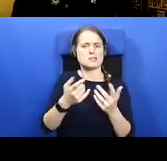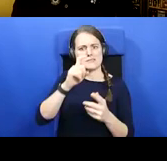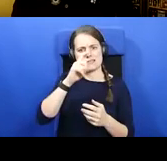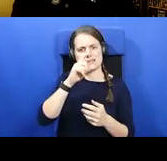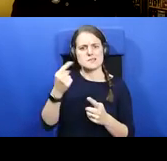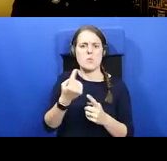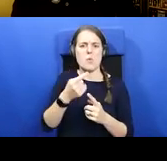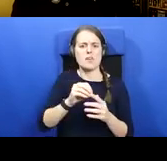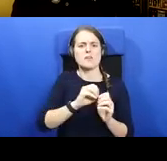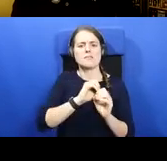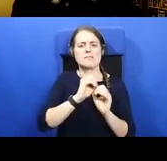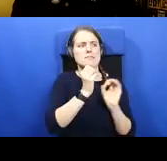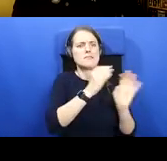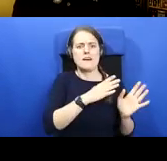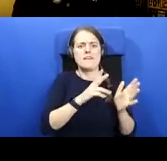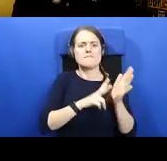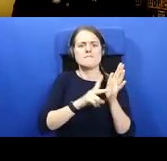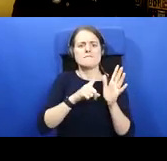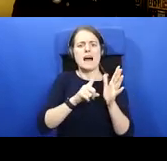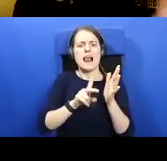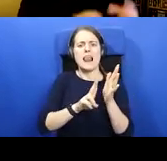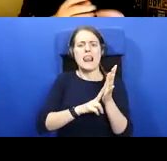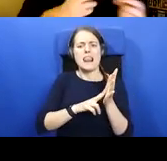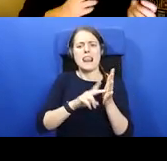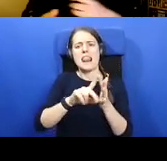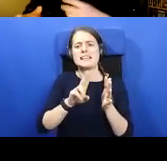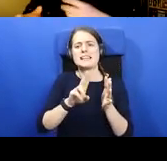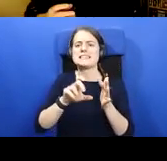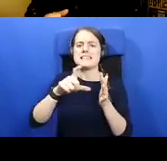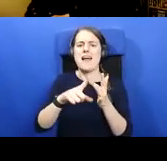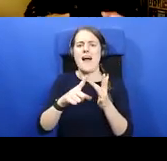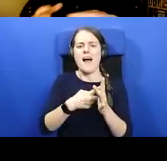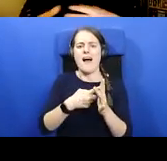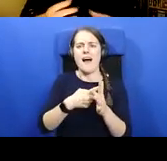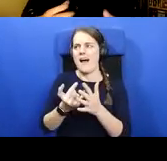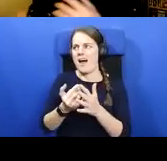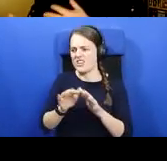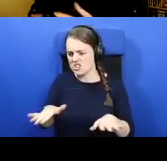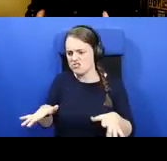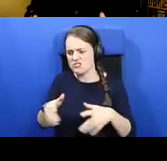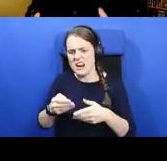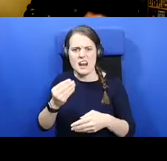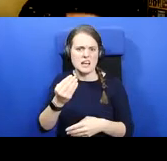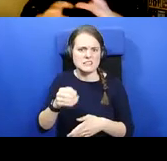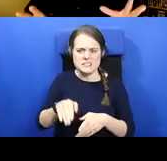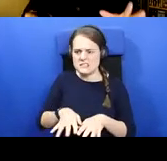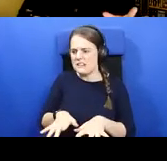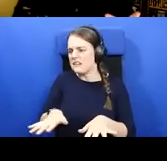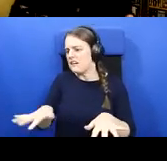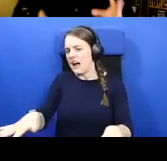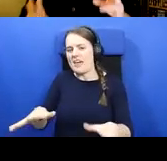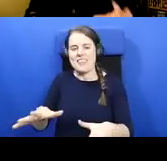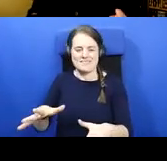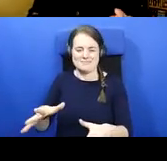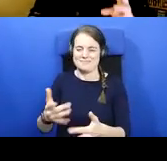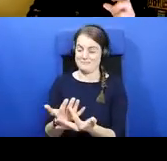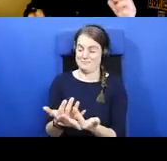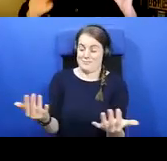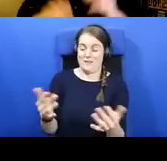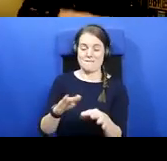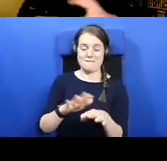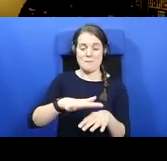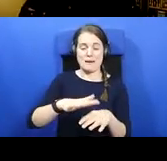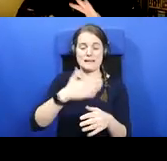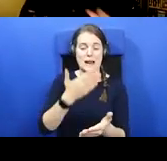in Valencia. And she has 19 children and then various family claim a connection that way. So it's something that we get